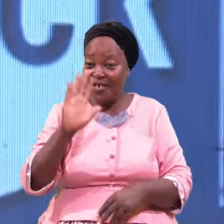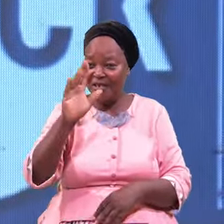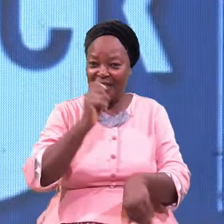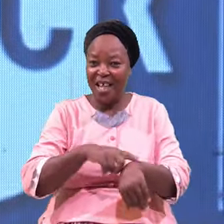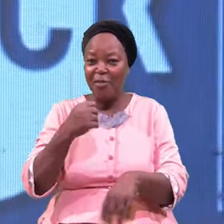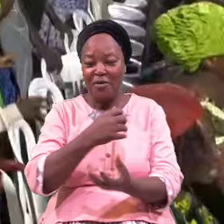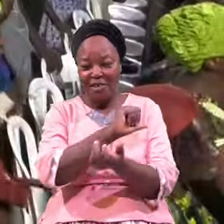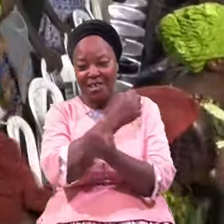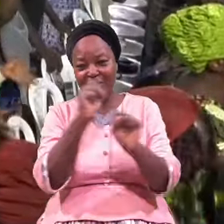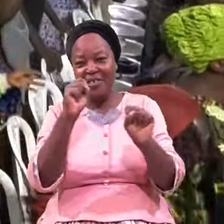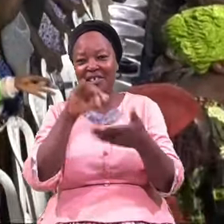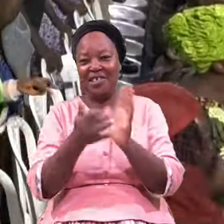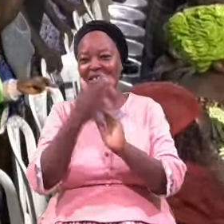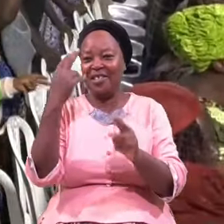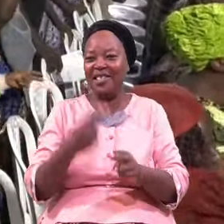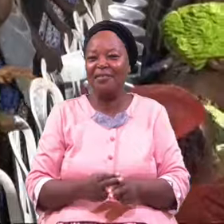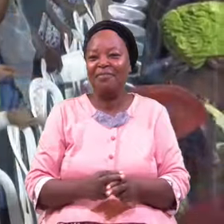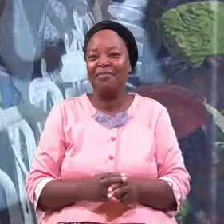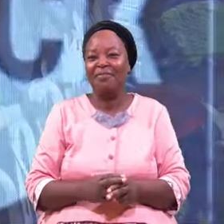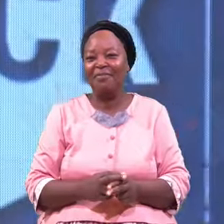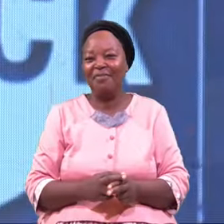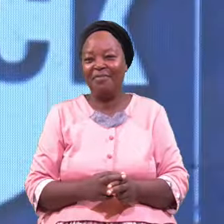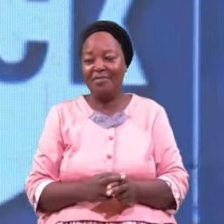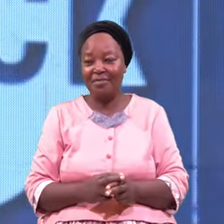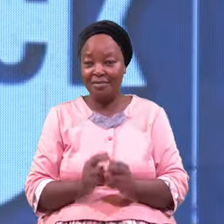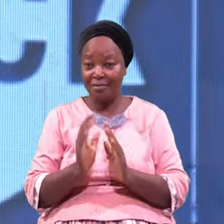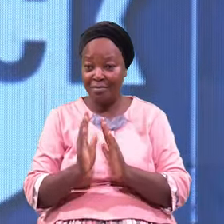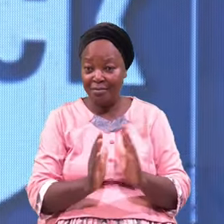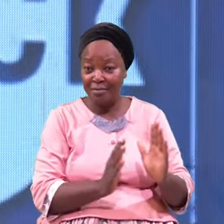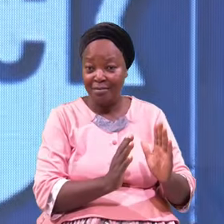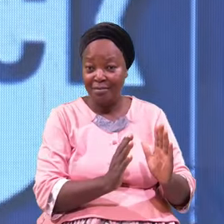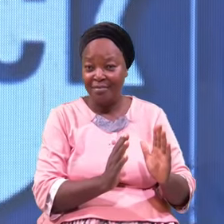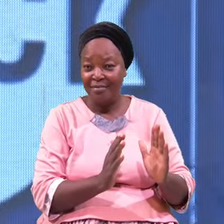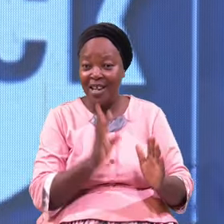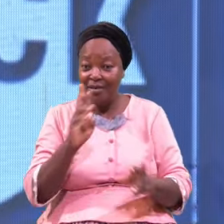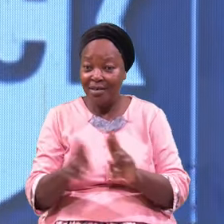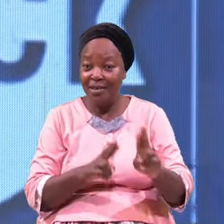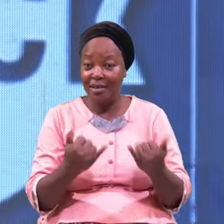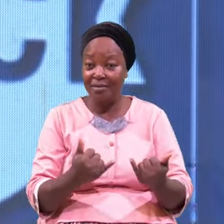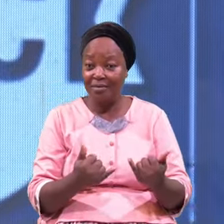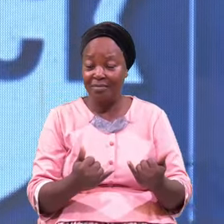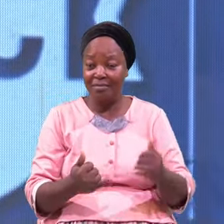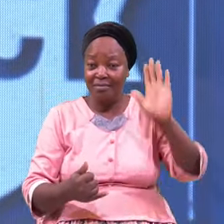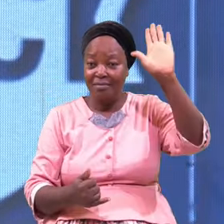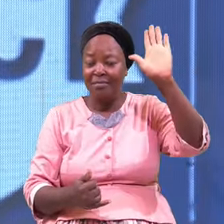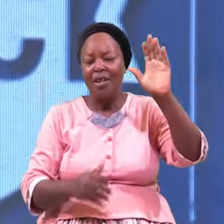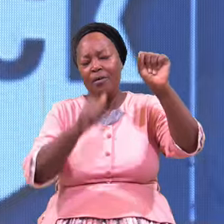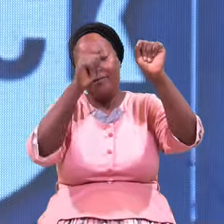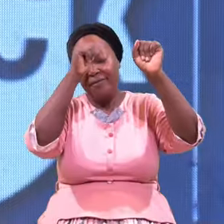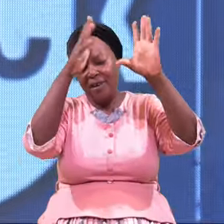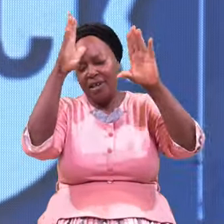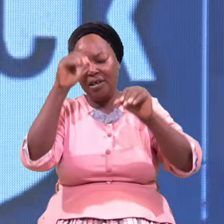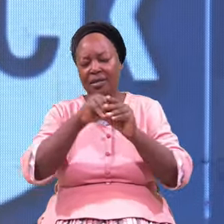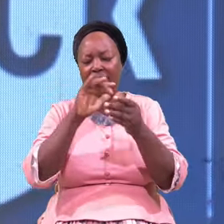salvation Ready? What are you? Father in